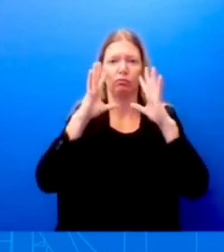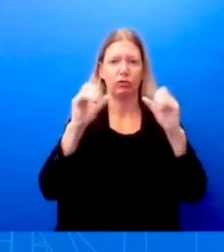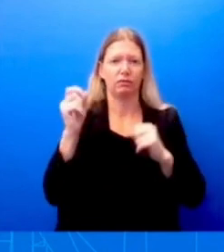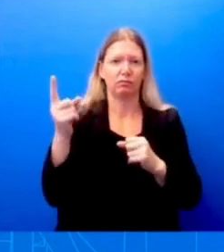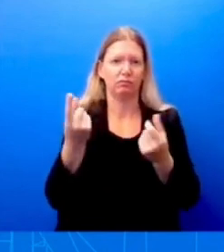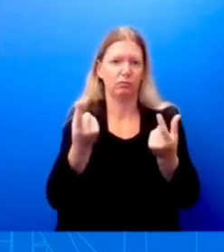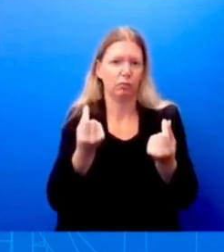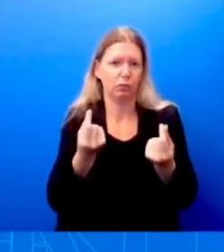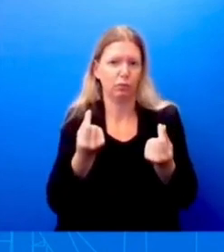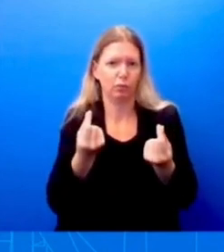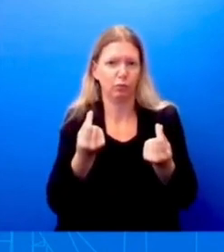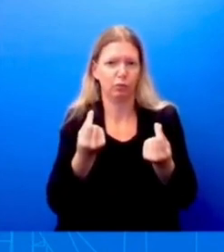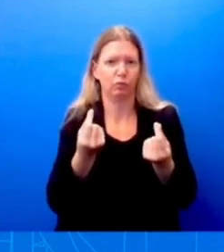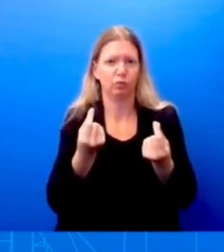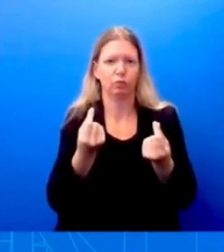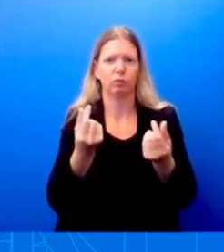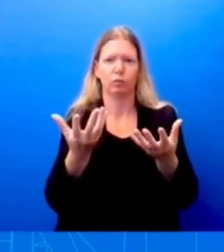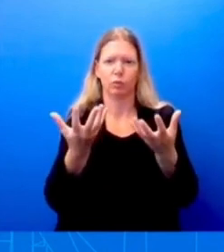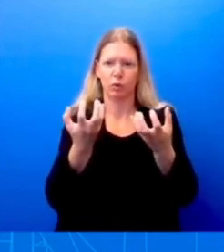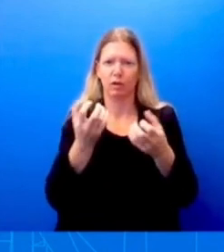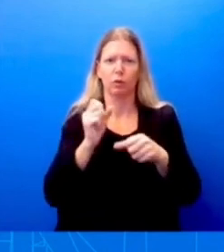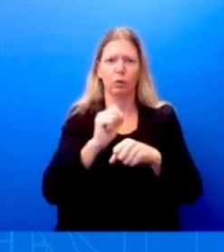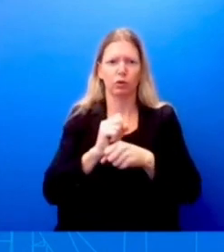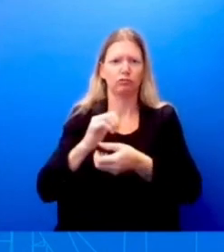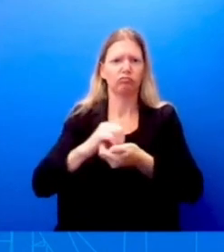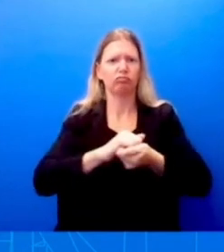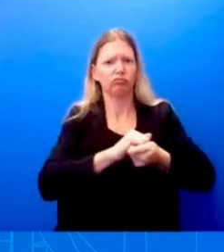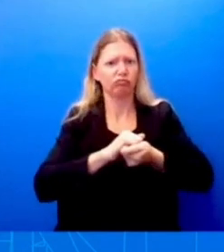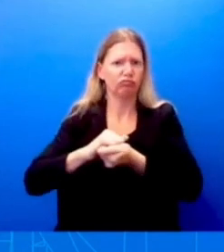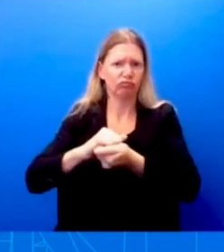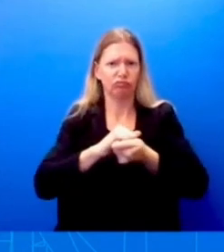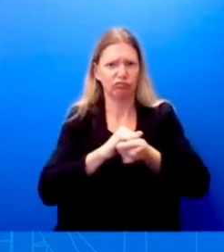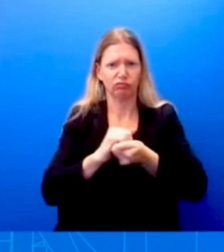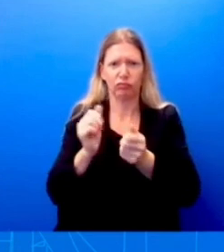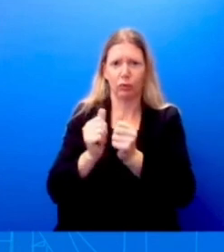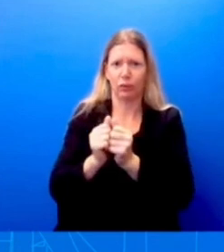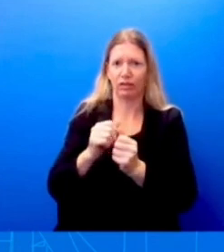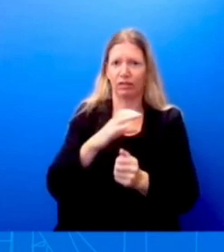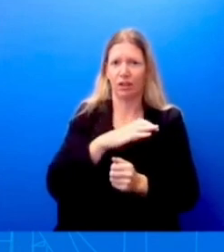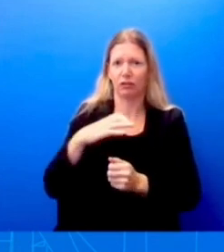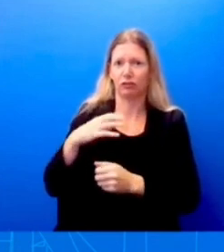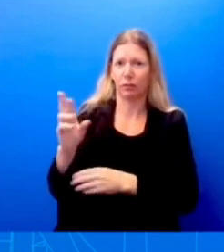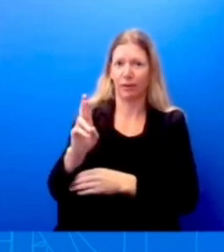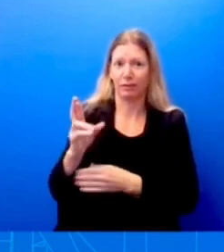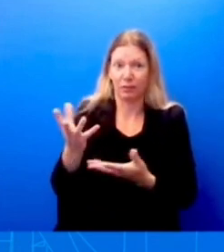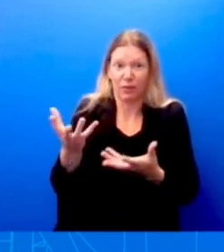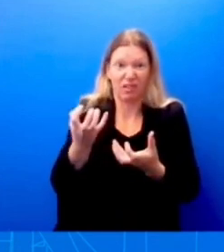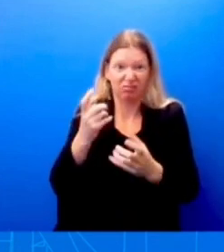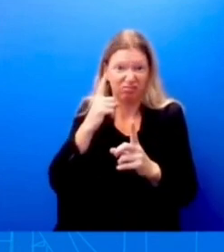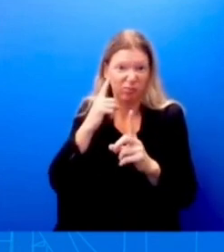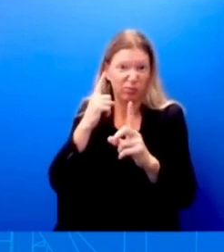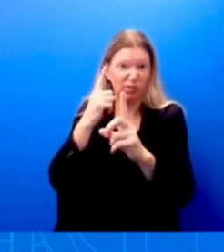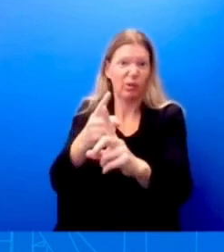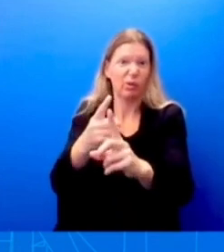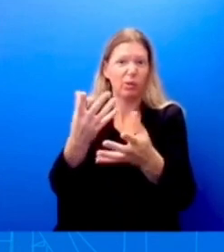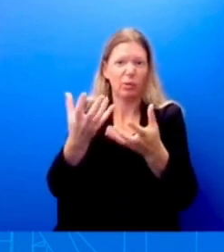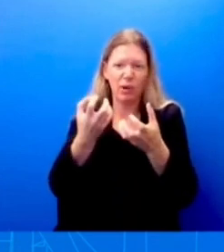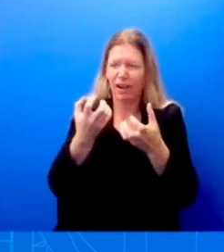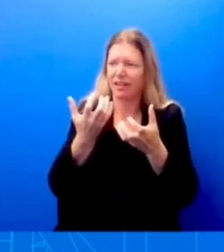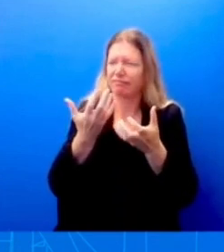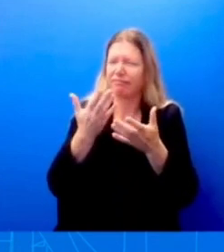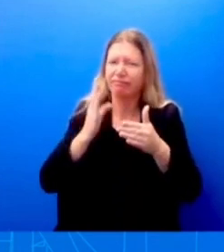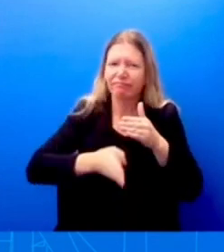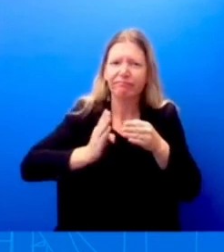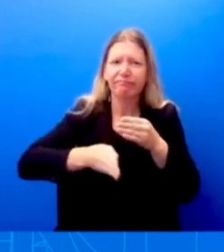with Congressional Republicans. That's what we want to do. We want to get things done for the American people. Issues that actually matter to them, not